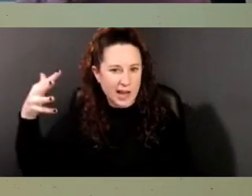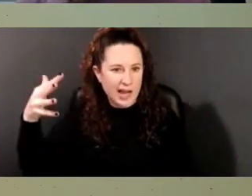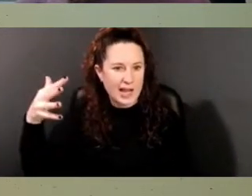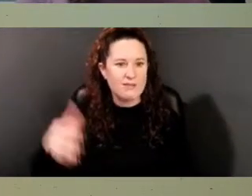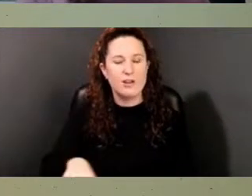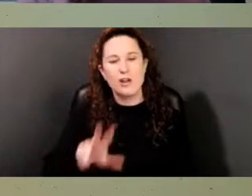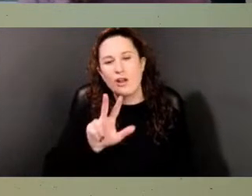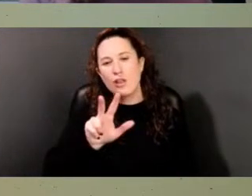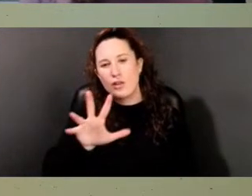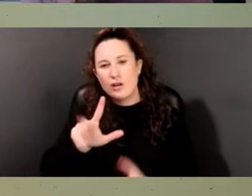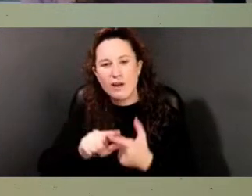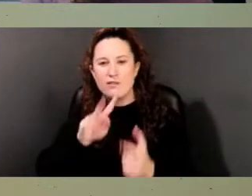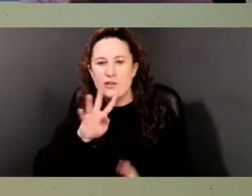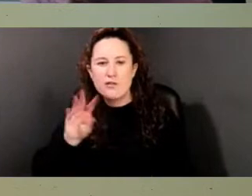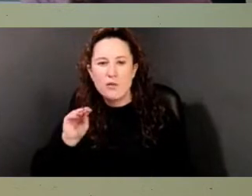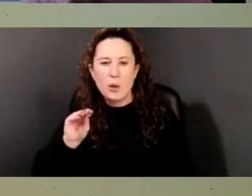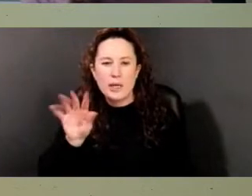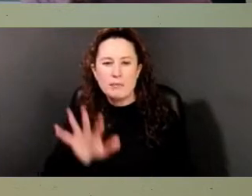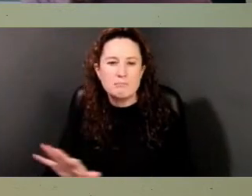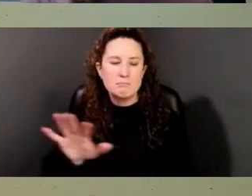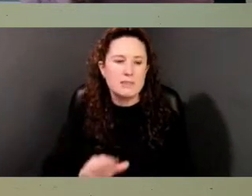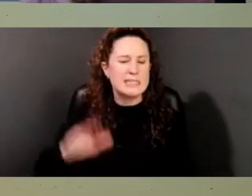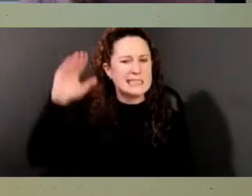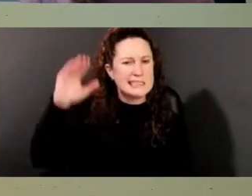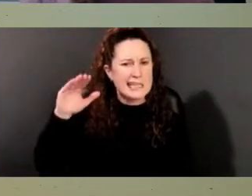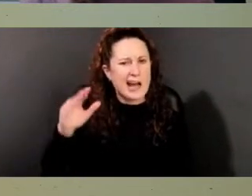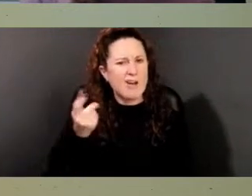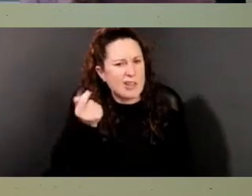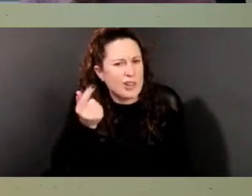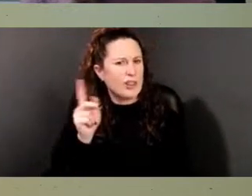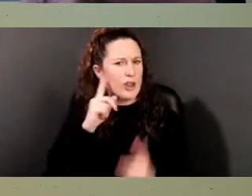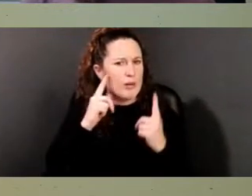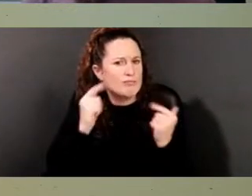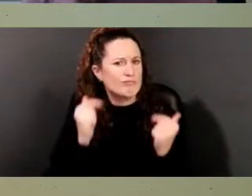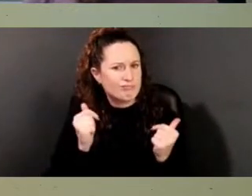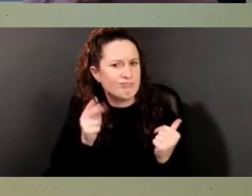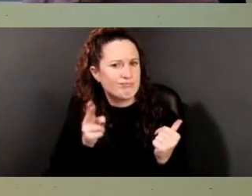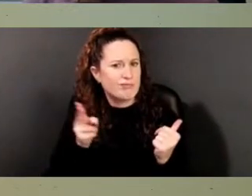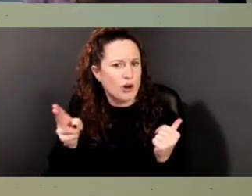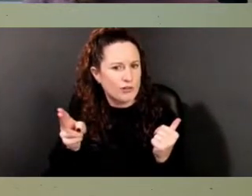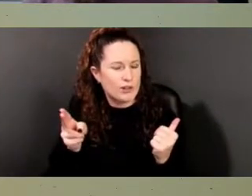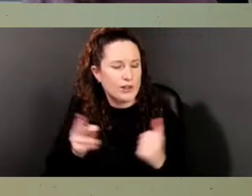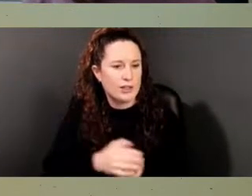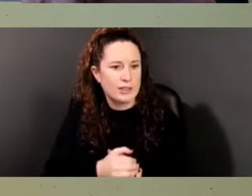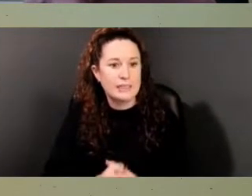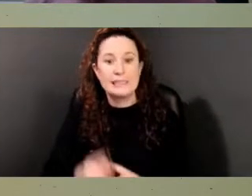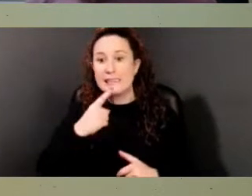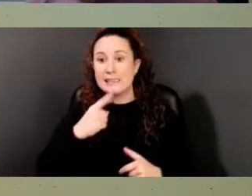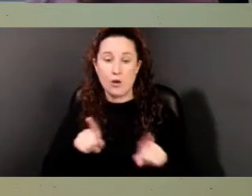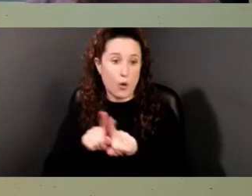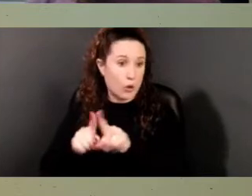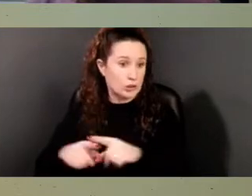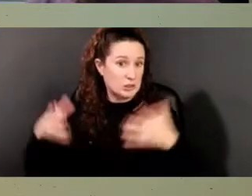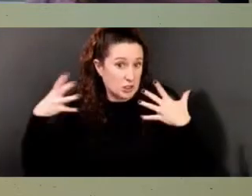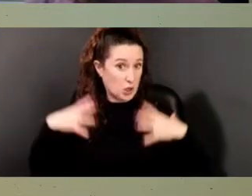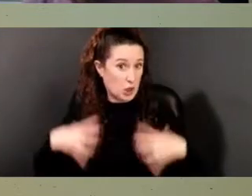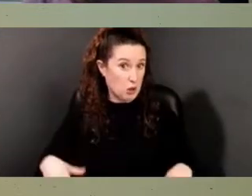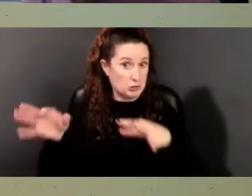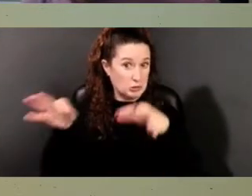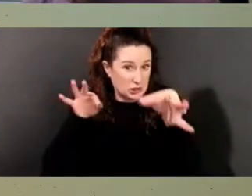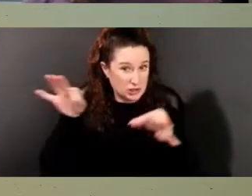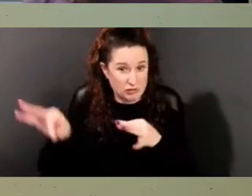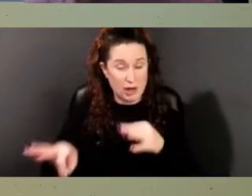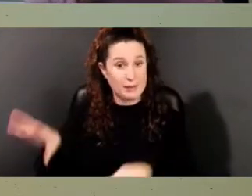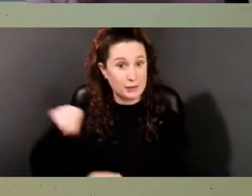-40 years old, stout, and somewhat hard of hearing. His clothes were also described all the way down to a pair of almost new shoes.